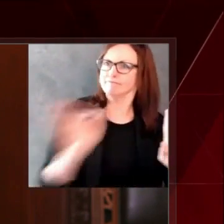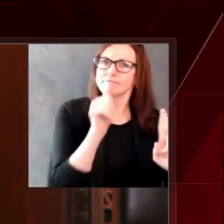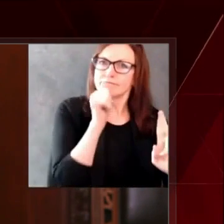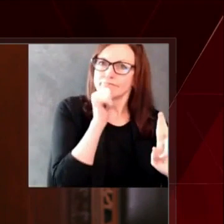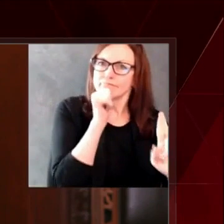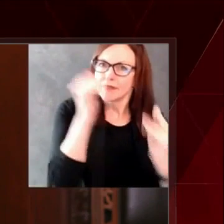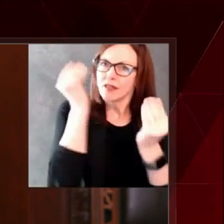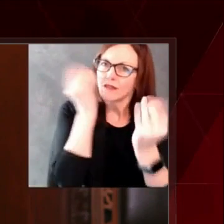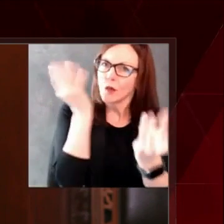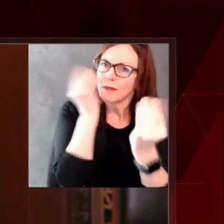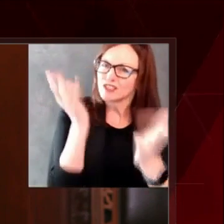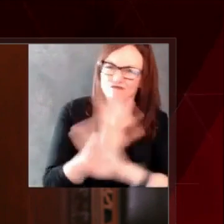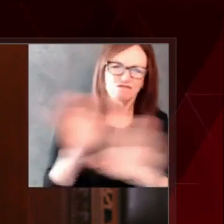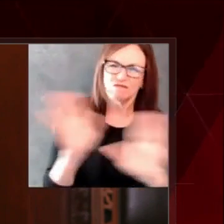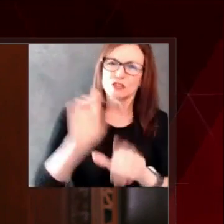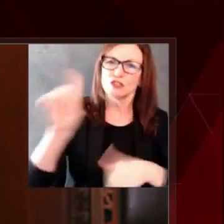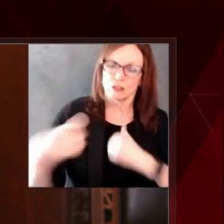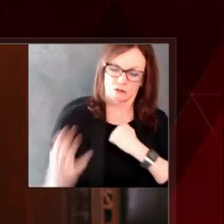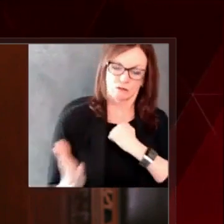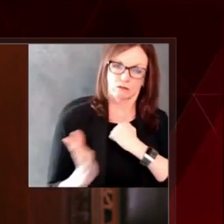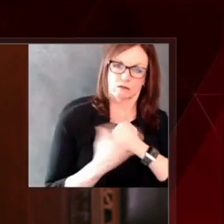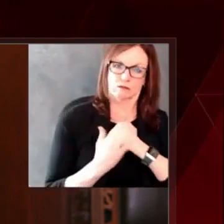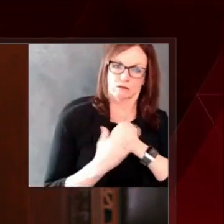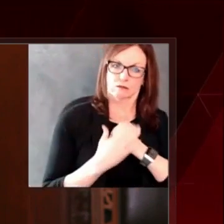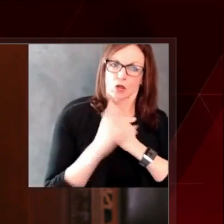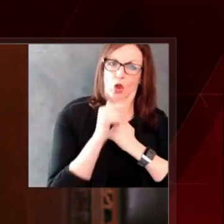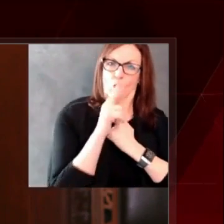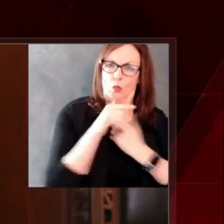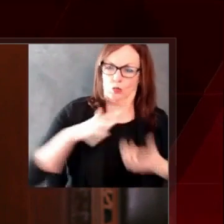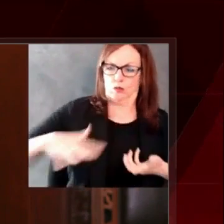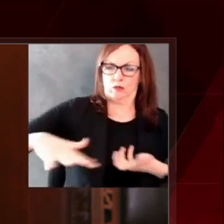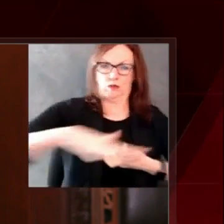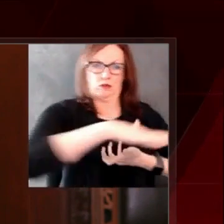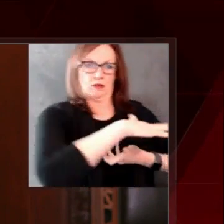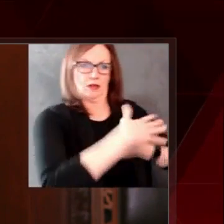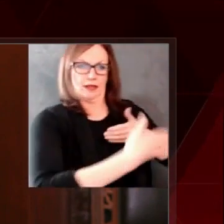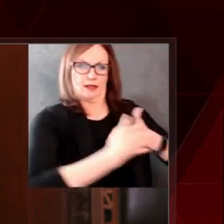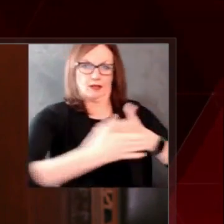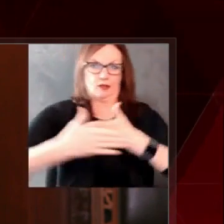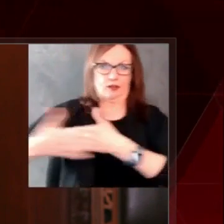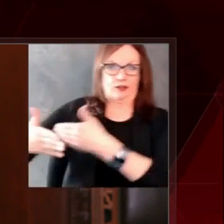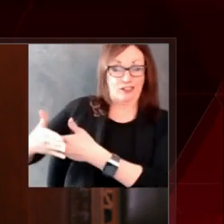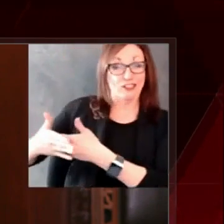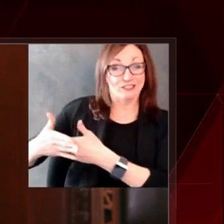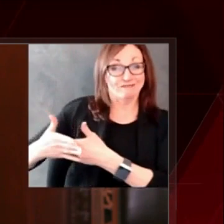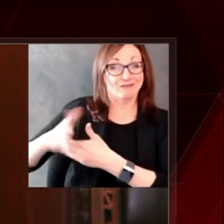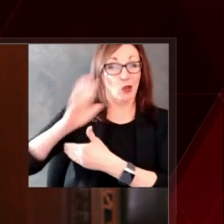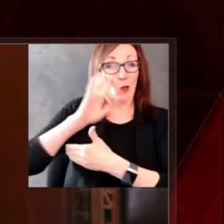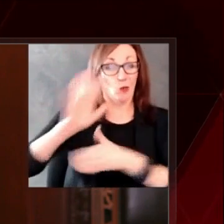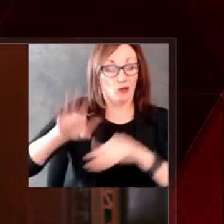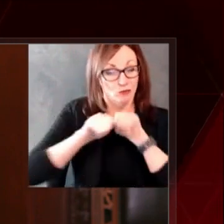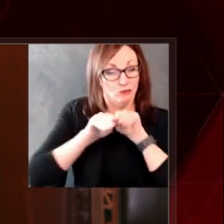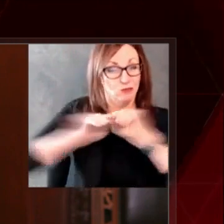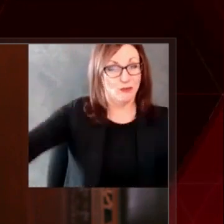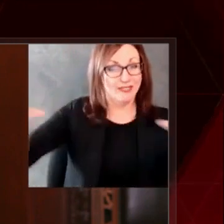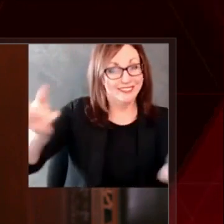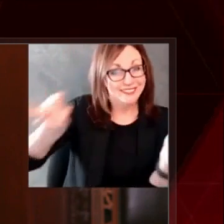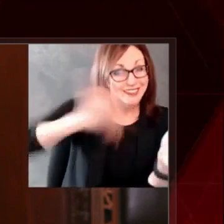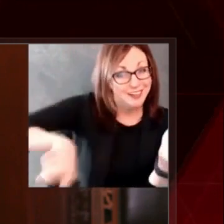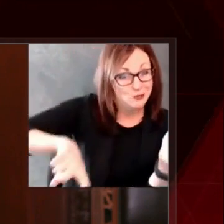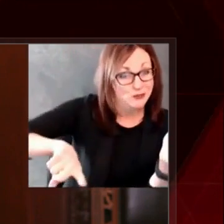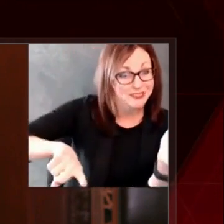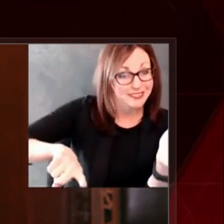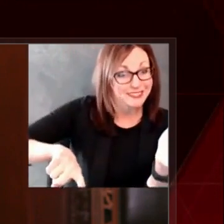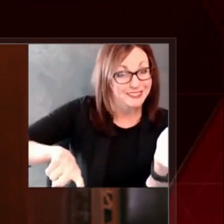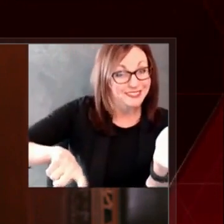still want people to enjoy the holidays safely. So just as we did last month, we're encouraging Wisconsinites to celebrate